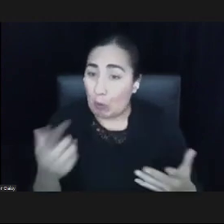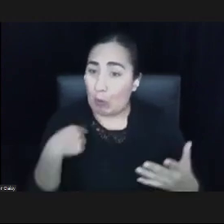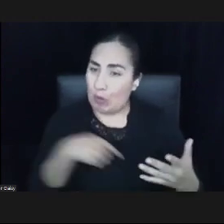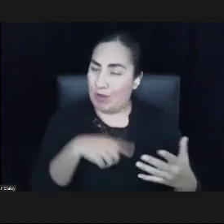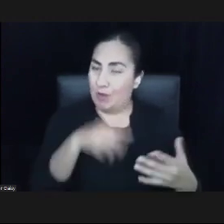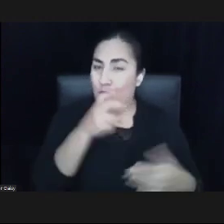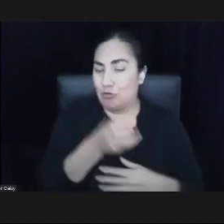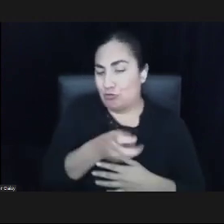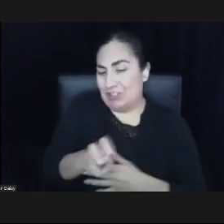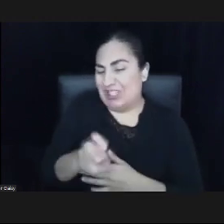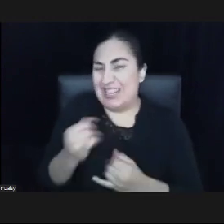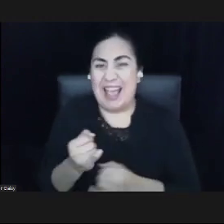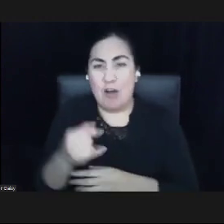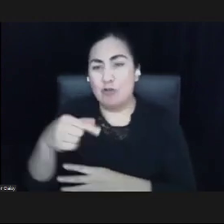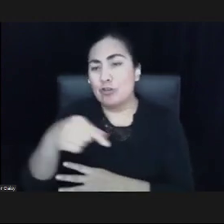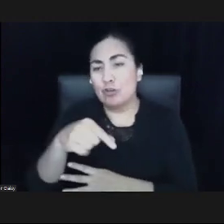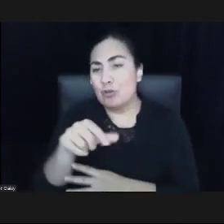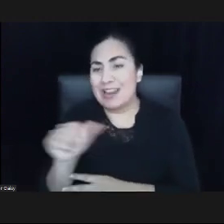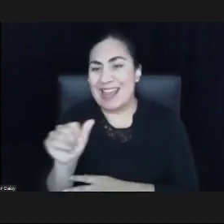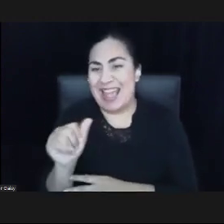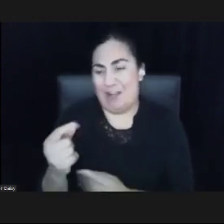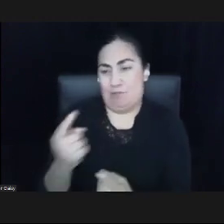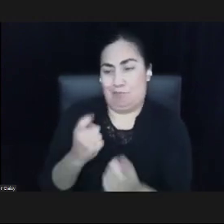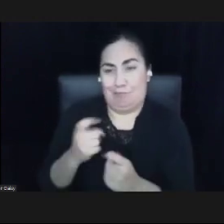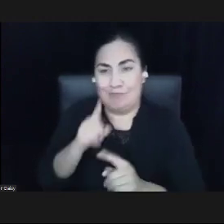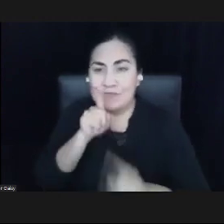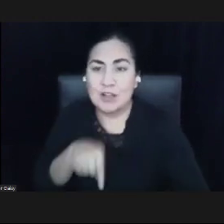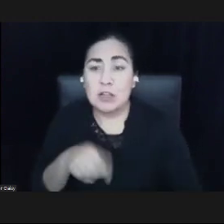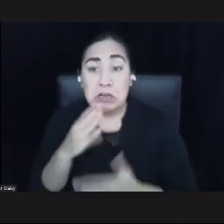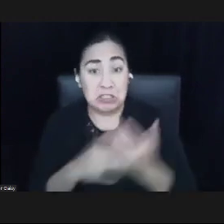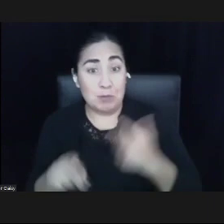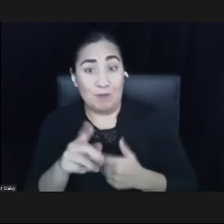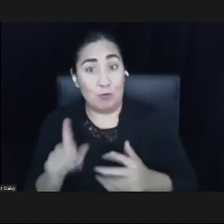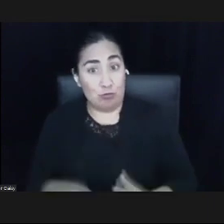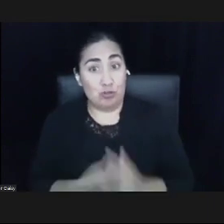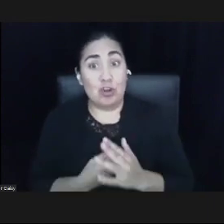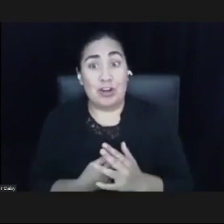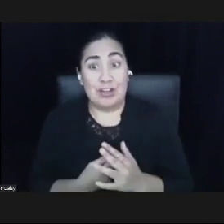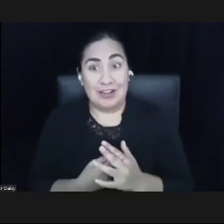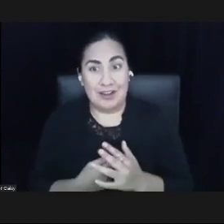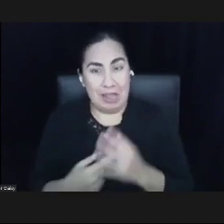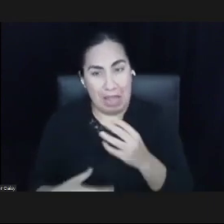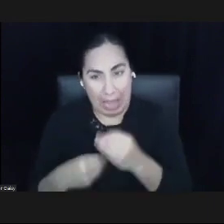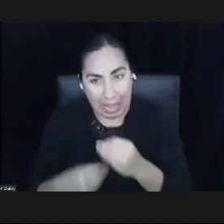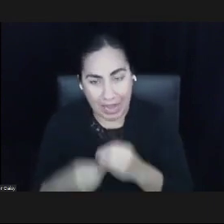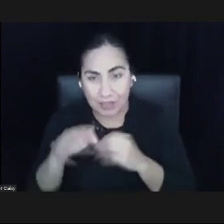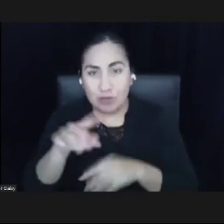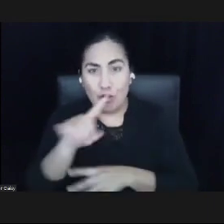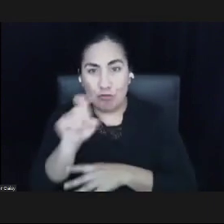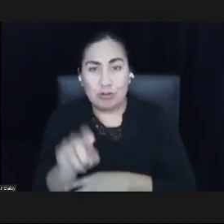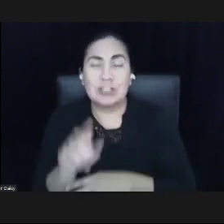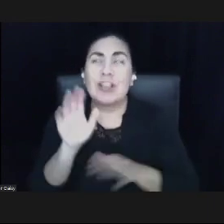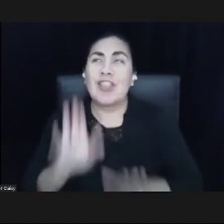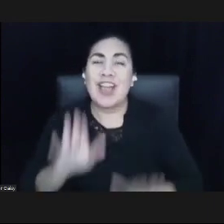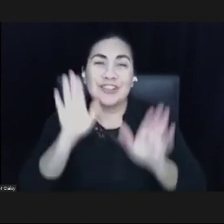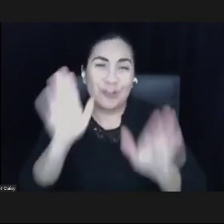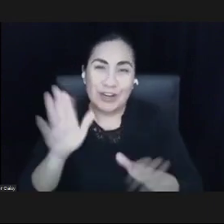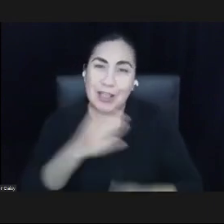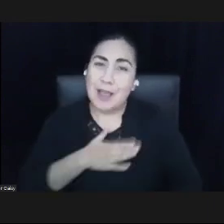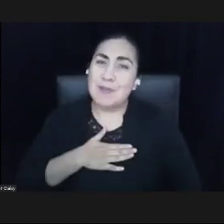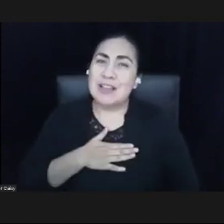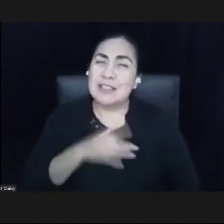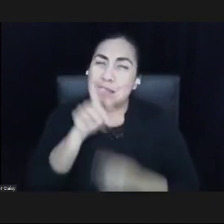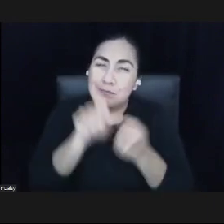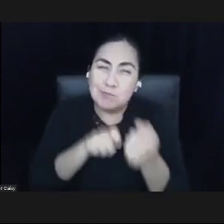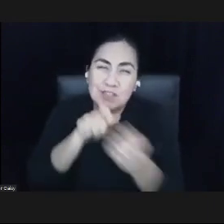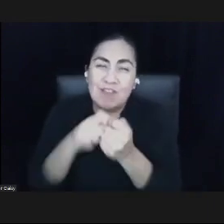&A. I see that some of you have begun entering your questions. That's great. Please be specific about who the question is for